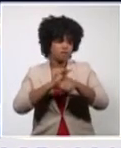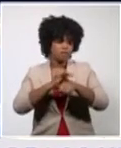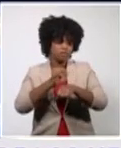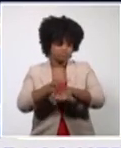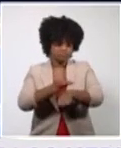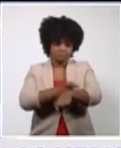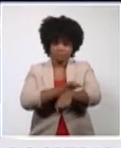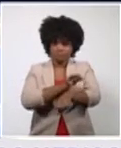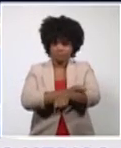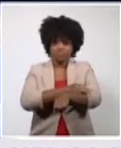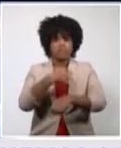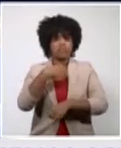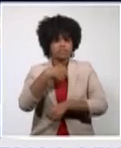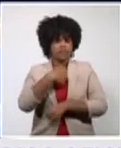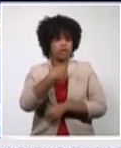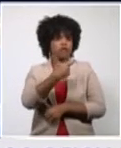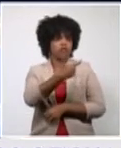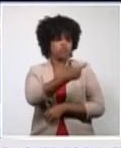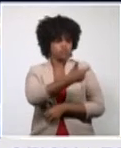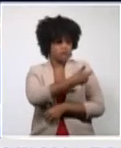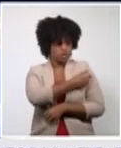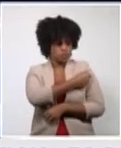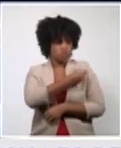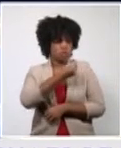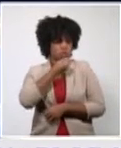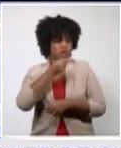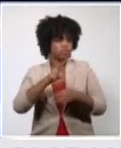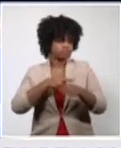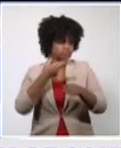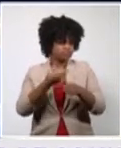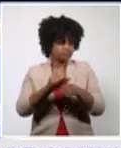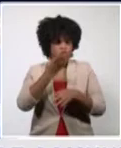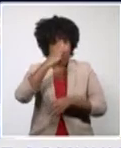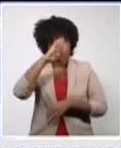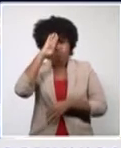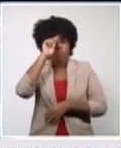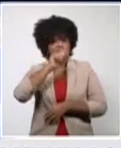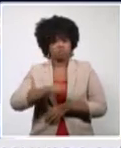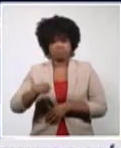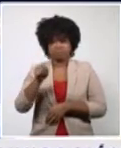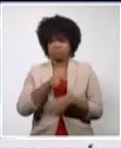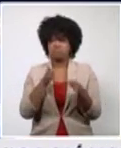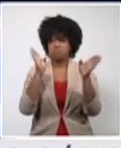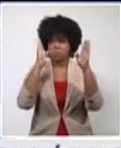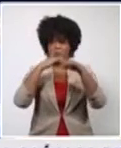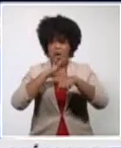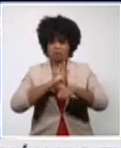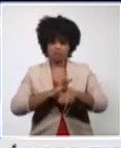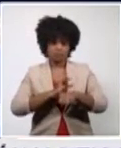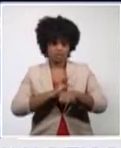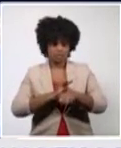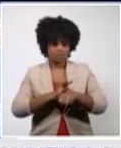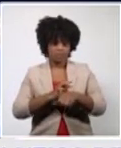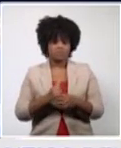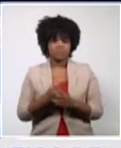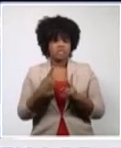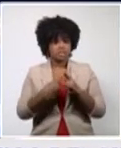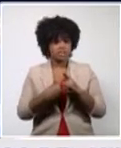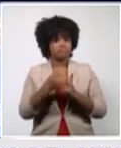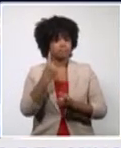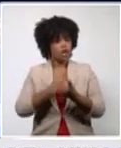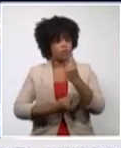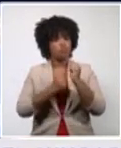measles, a disease which has a vaccine, which has been eliminated in our country, and which causes